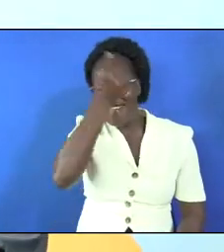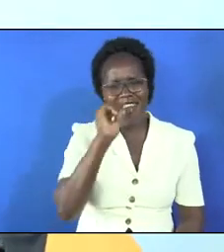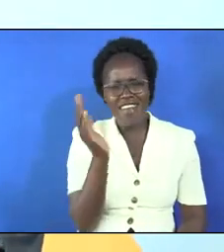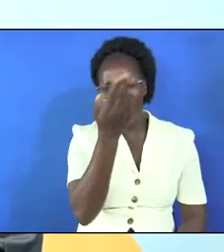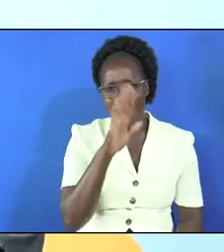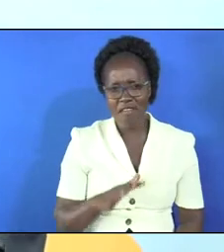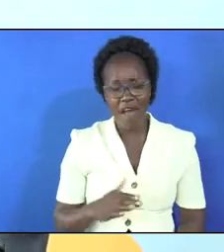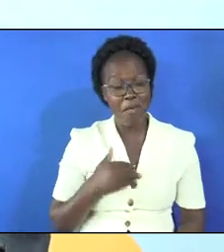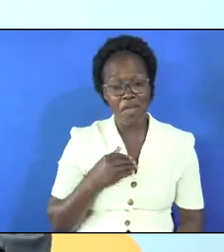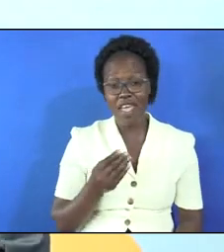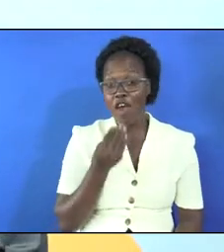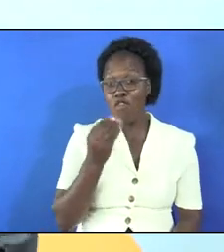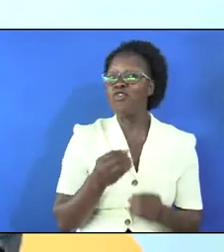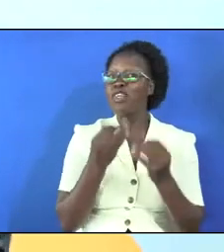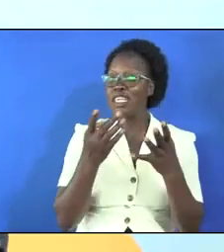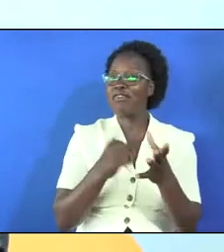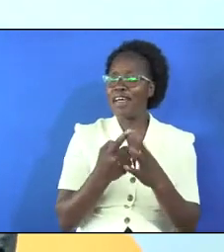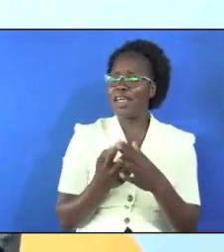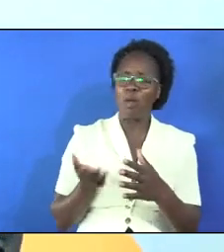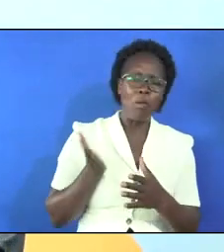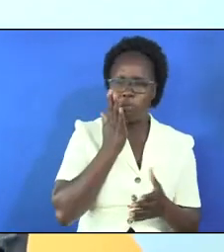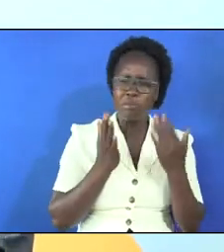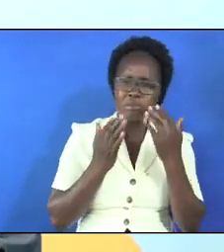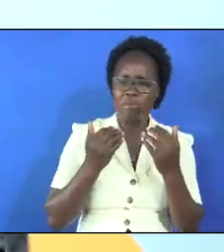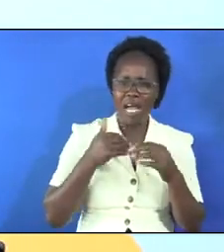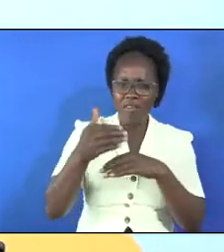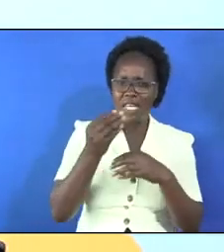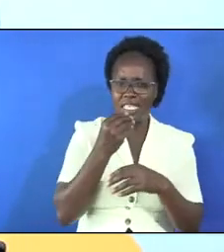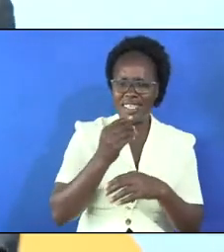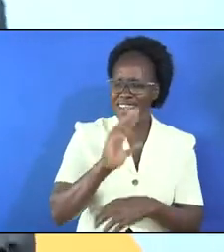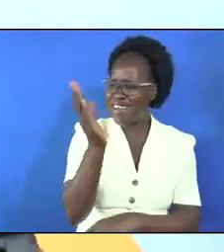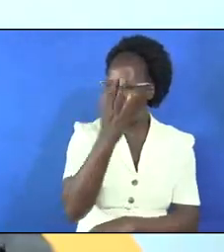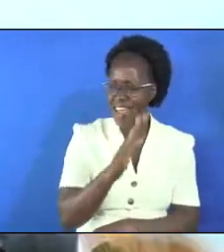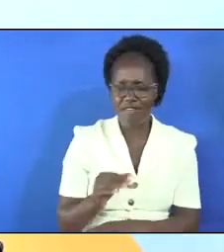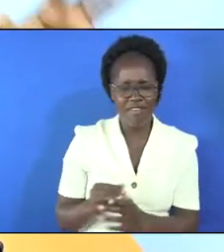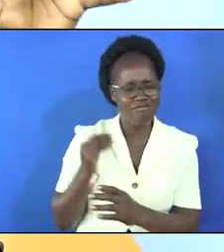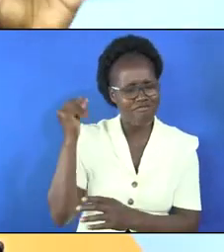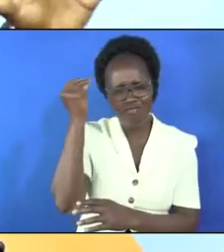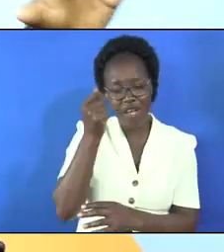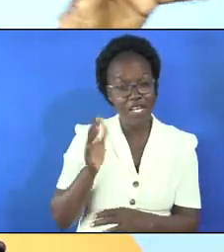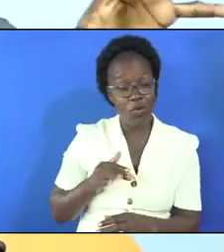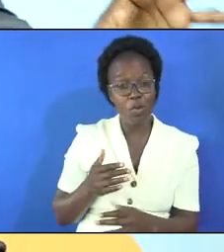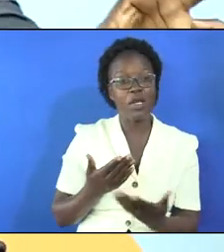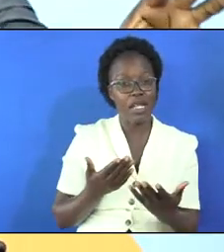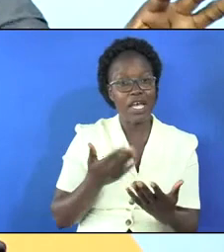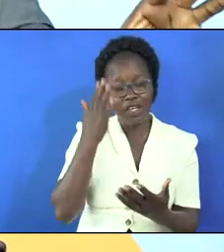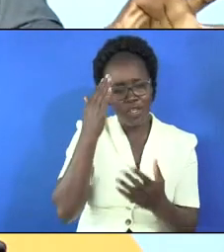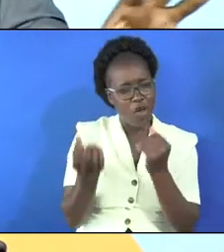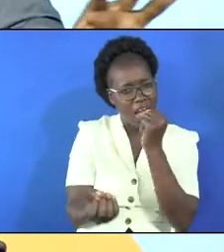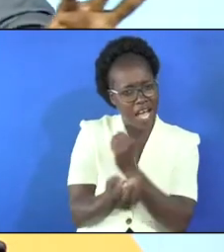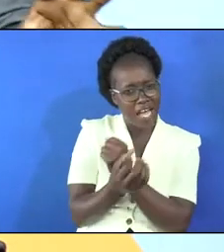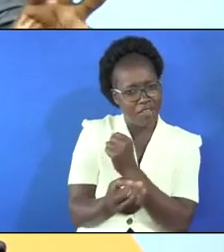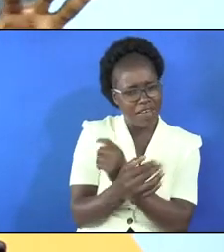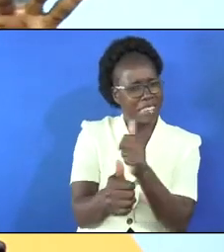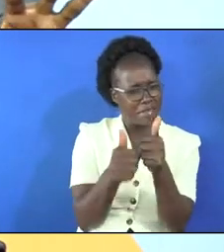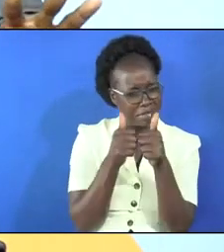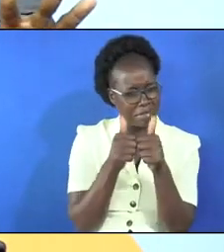i cannot give you food and then you beat me after eating over my dead body and you know women know how to advise